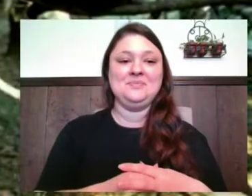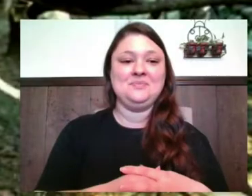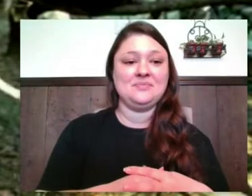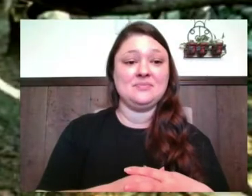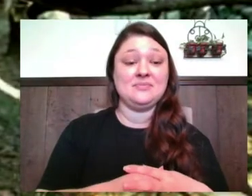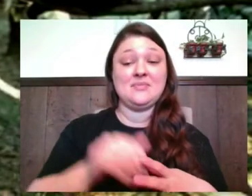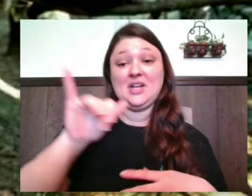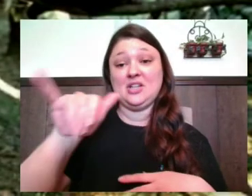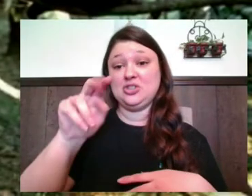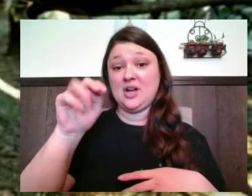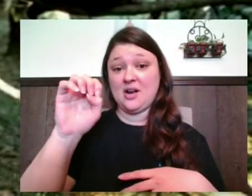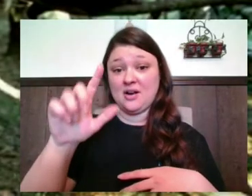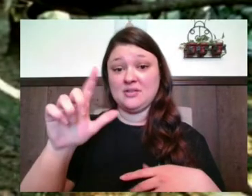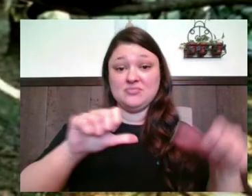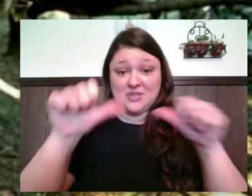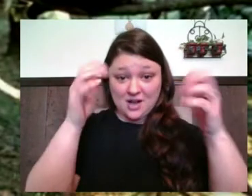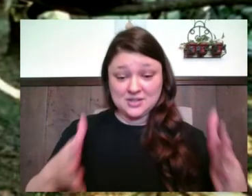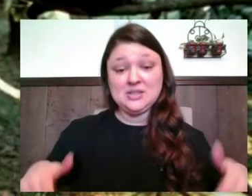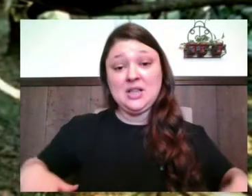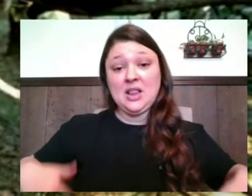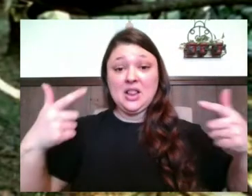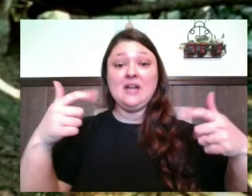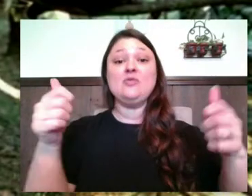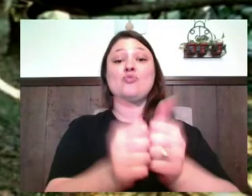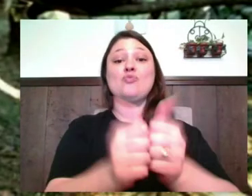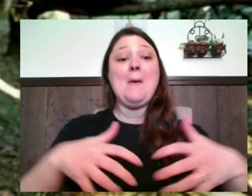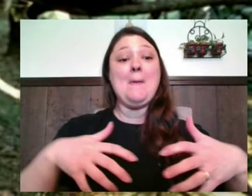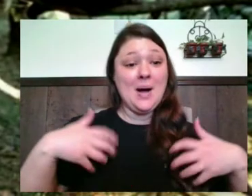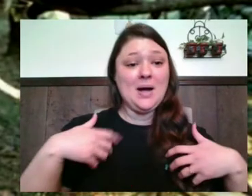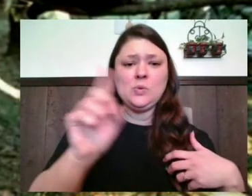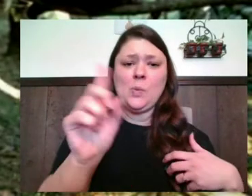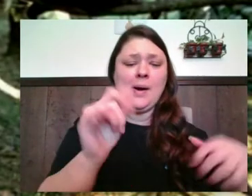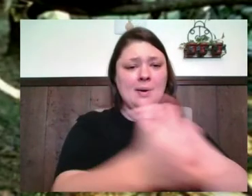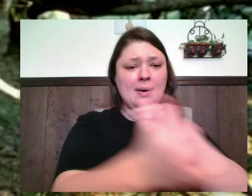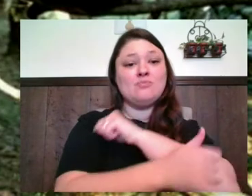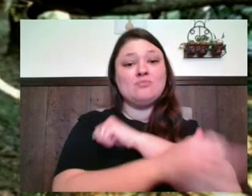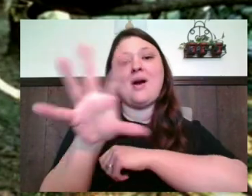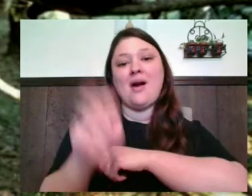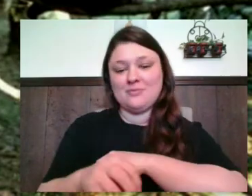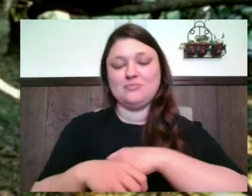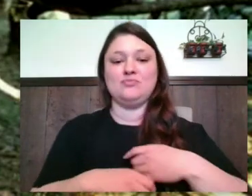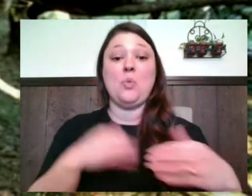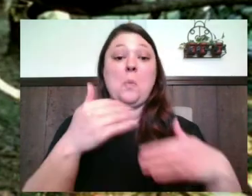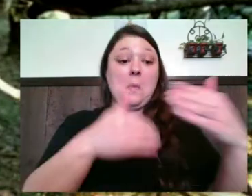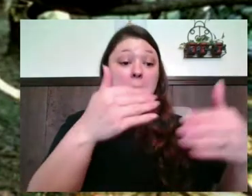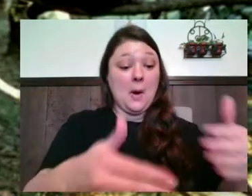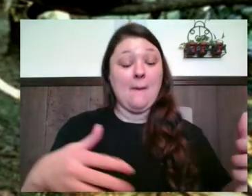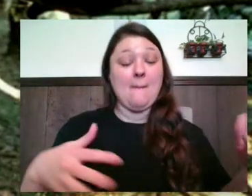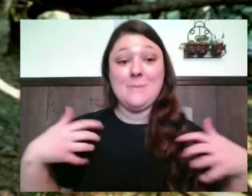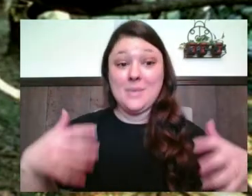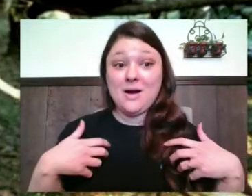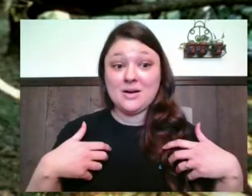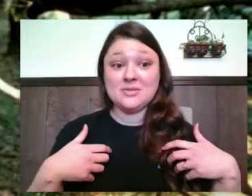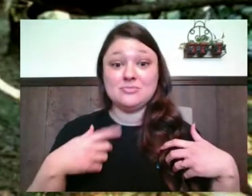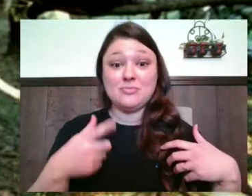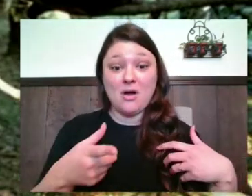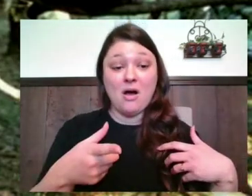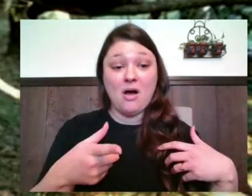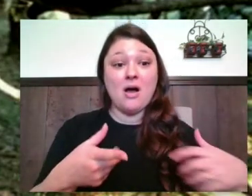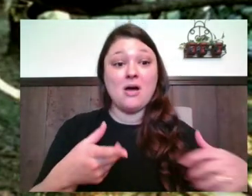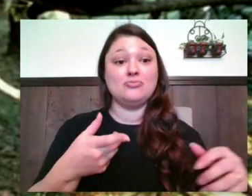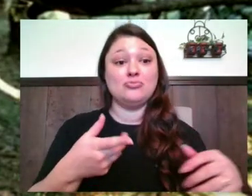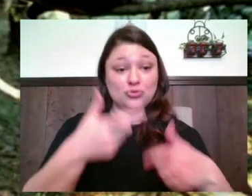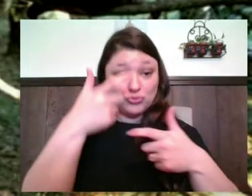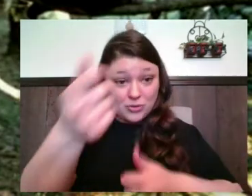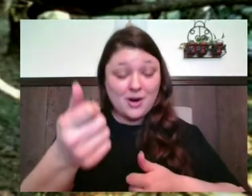Jane lived among the chimpanzees in Africa. Over time, the chimps began to trust and accept her.